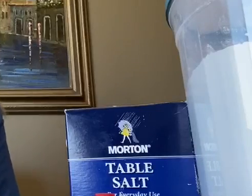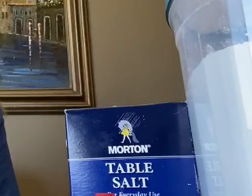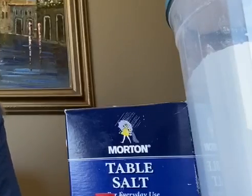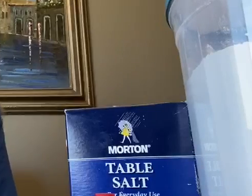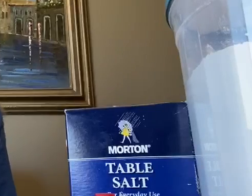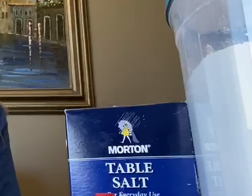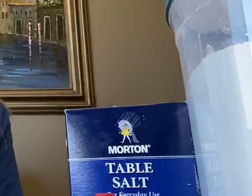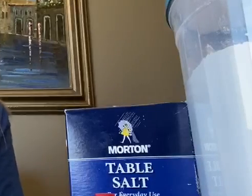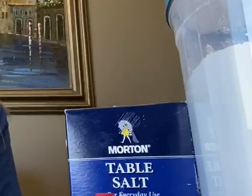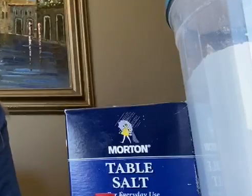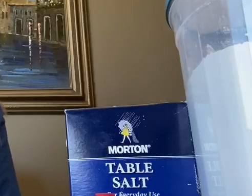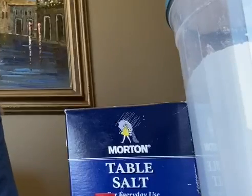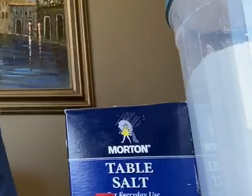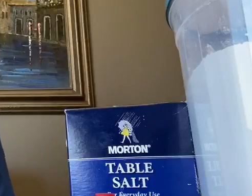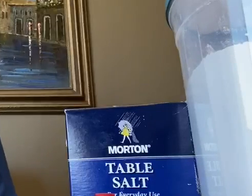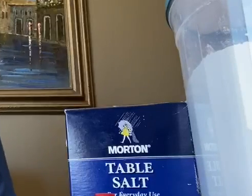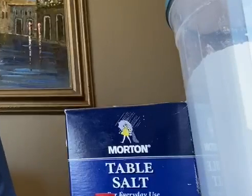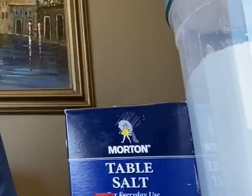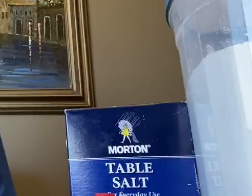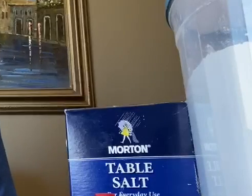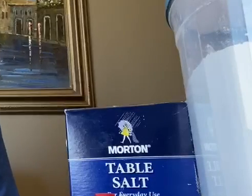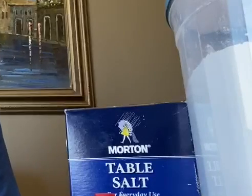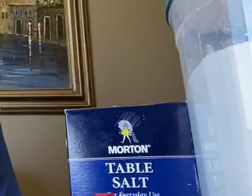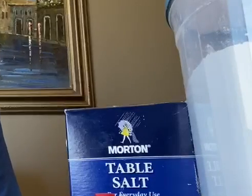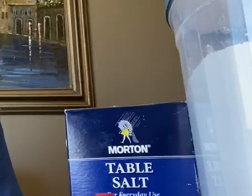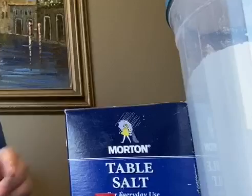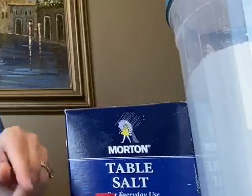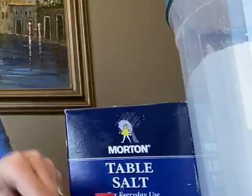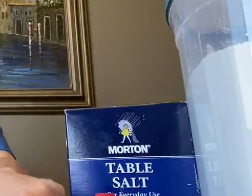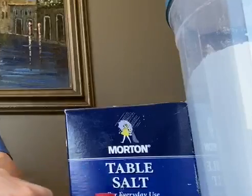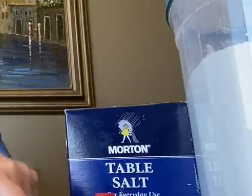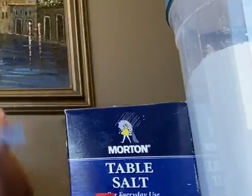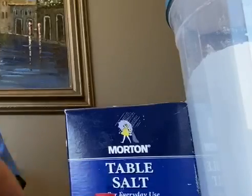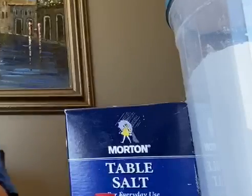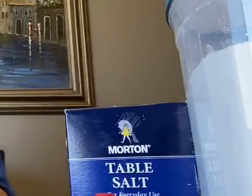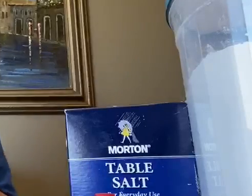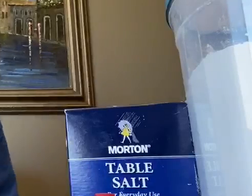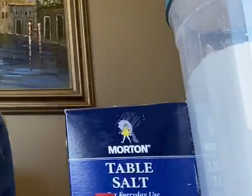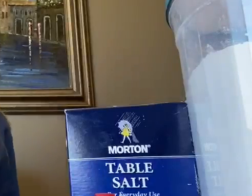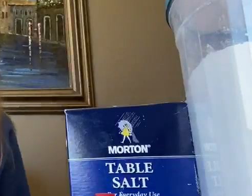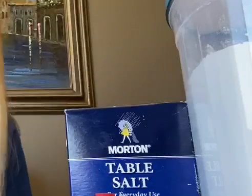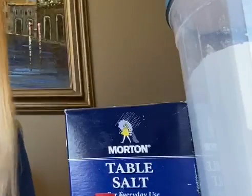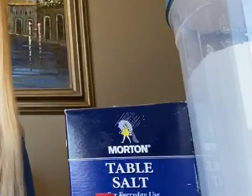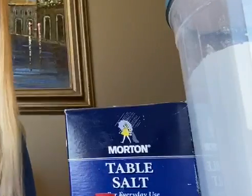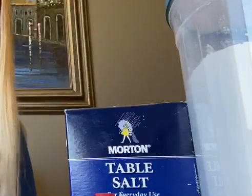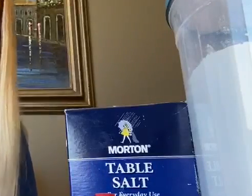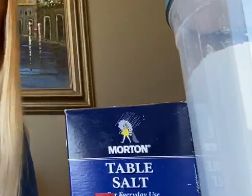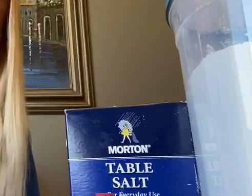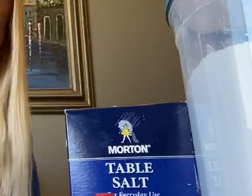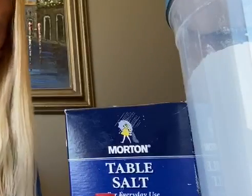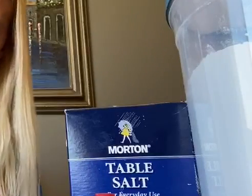Okay, I have most of the clumps out, so I'm going to try this on a piece of paper.